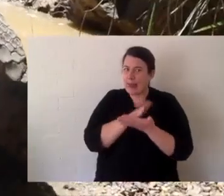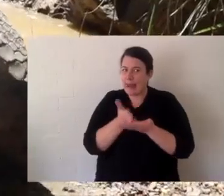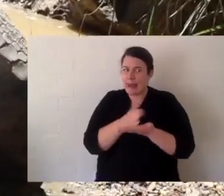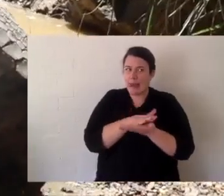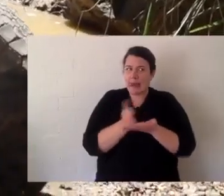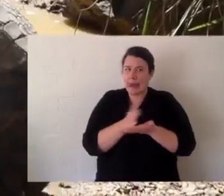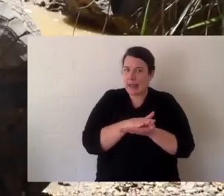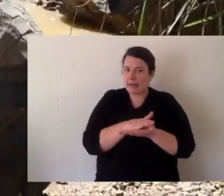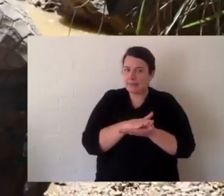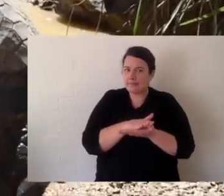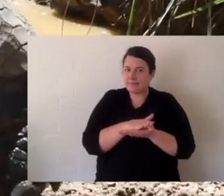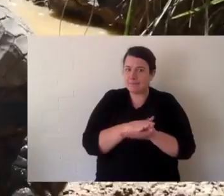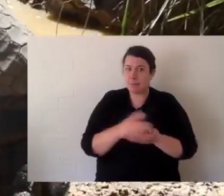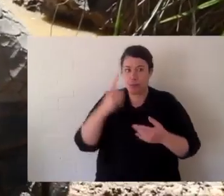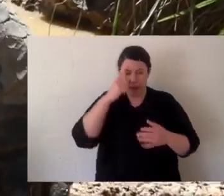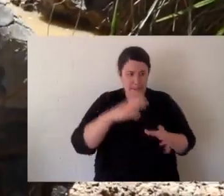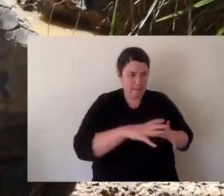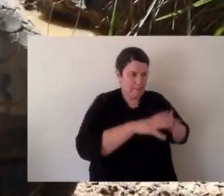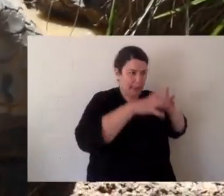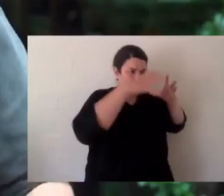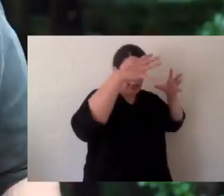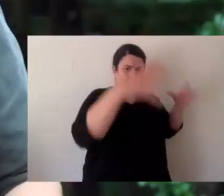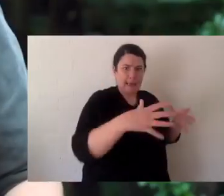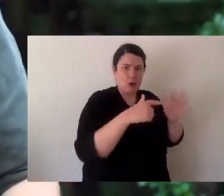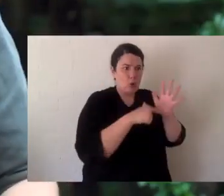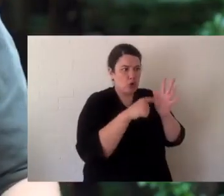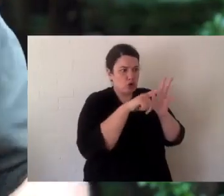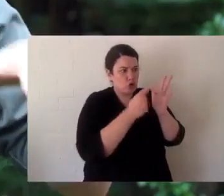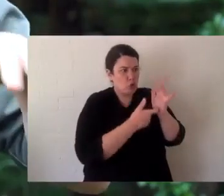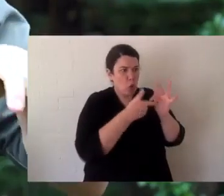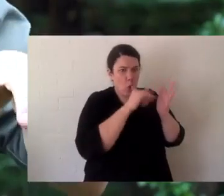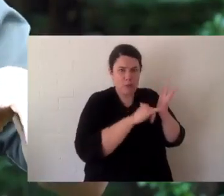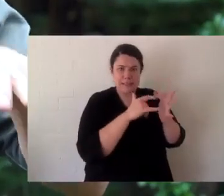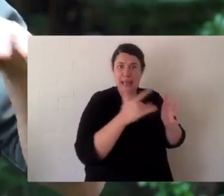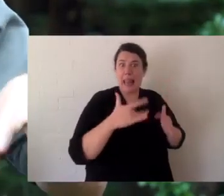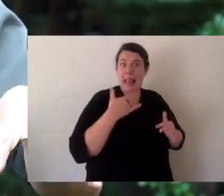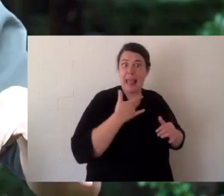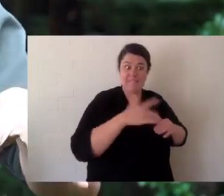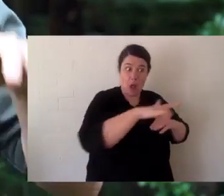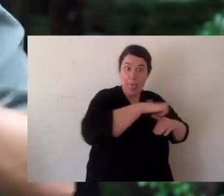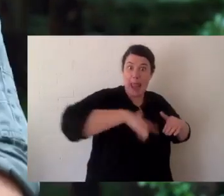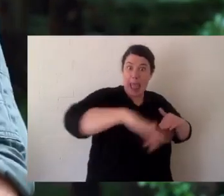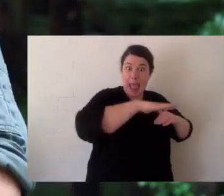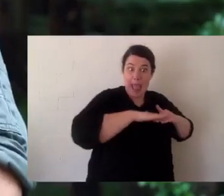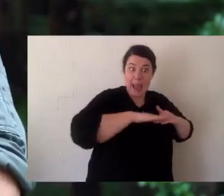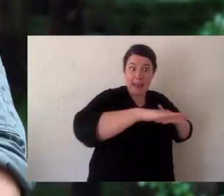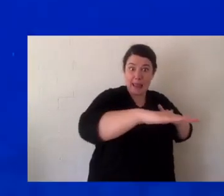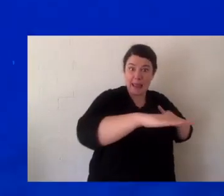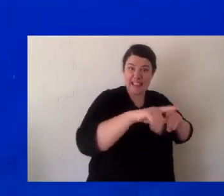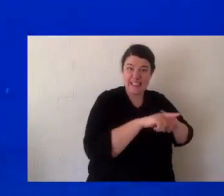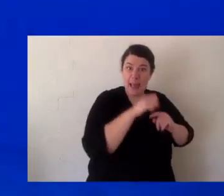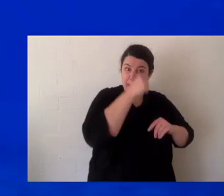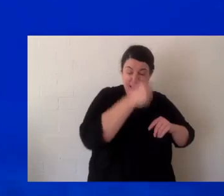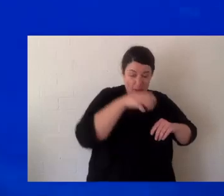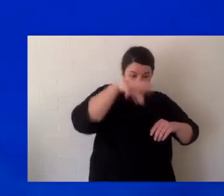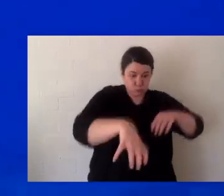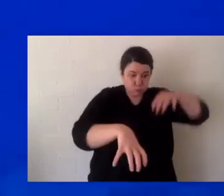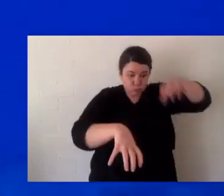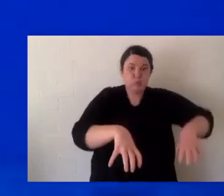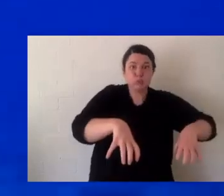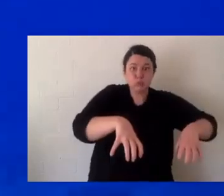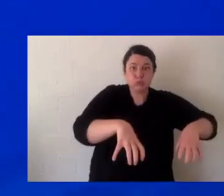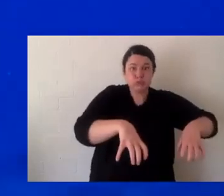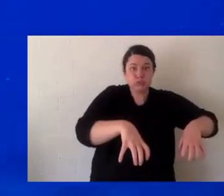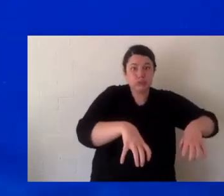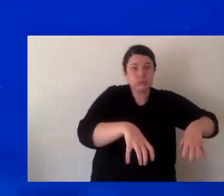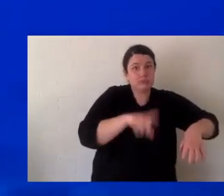Let's think about a Galapagos tortoise. It is a land tortoise. It has feet like an elephant and it lives on the land. Now sea turtles